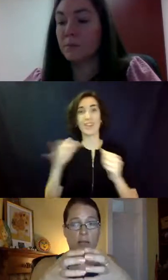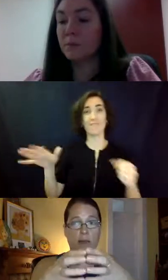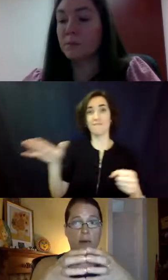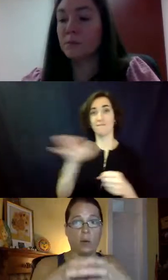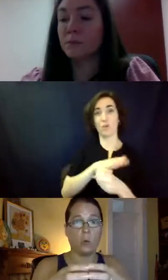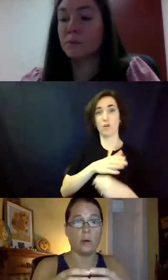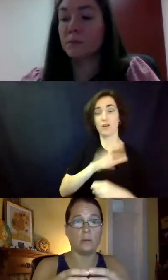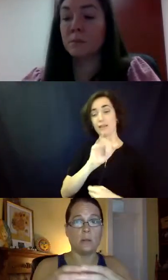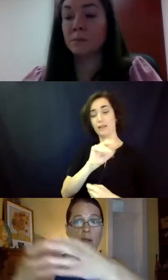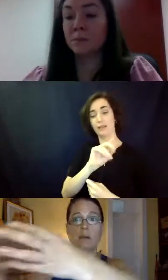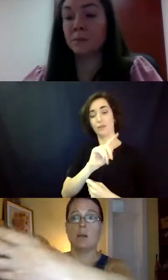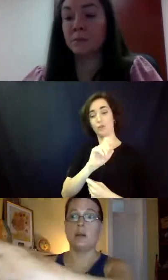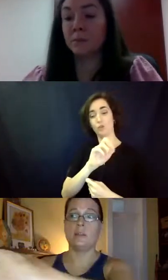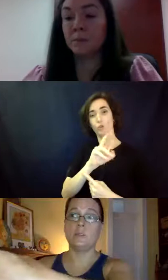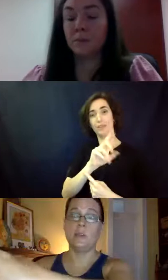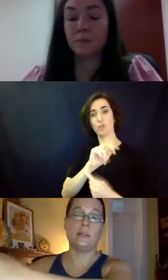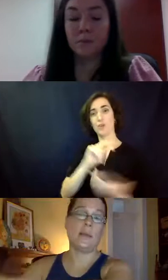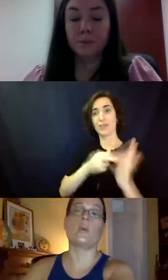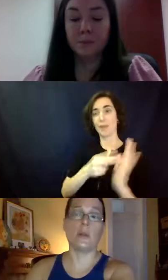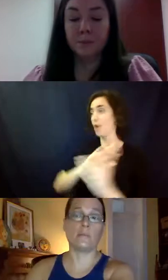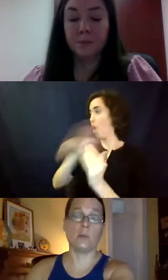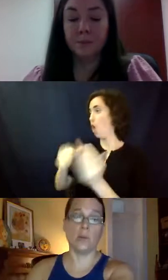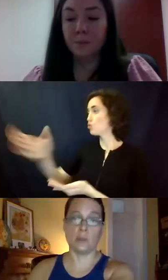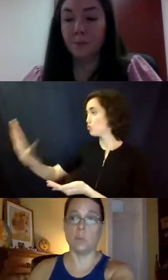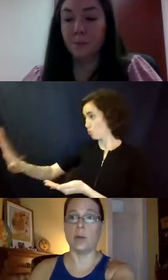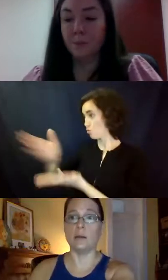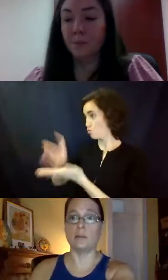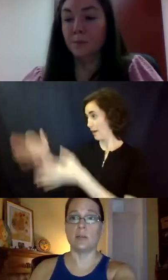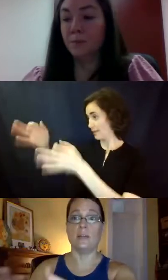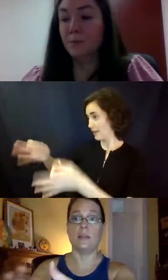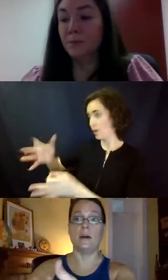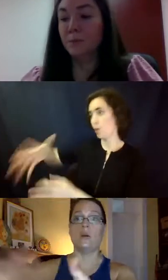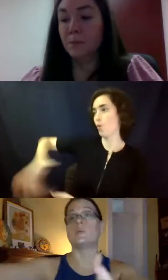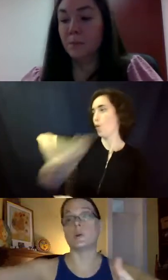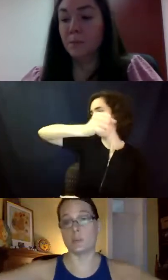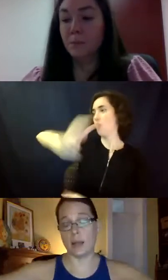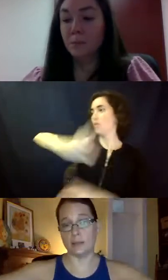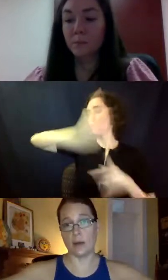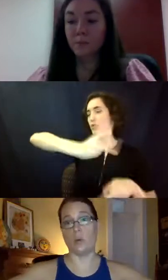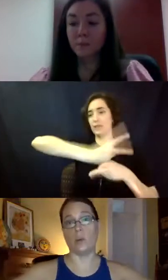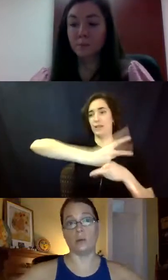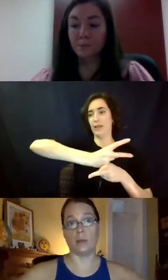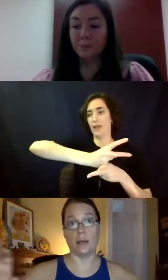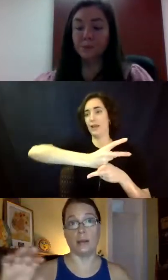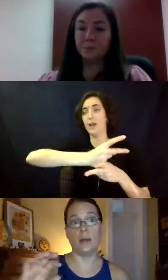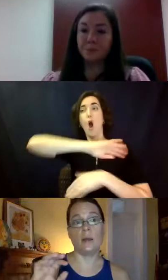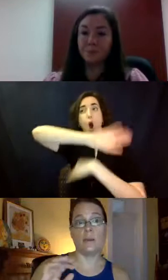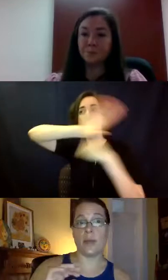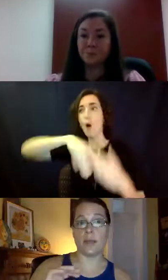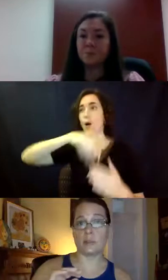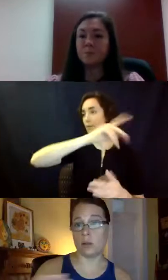just taking that whole bundle and it's being taken away from you by someone else. And then that other person has that whole bundle and